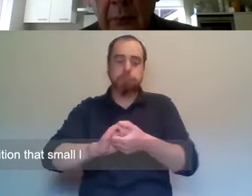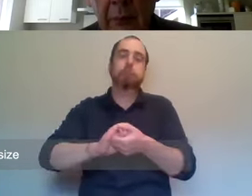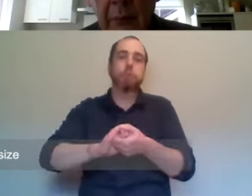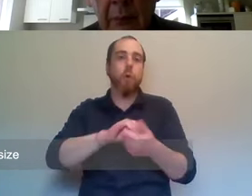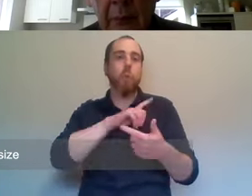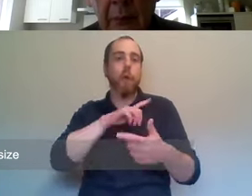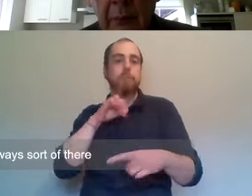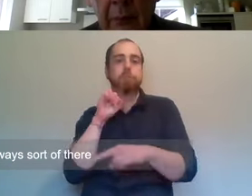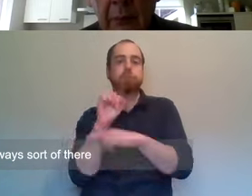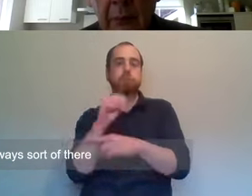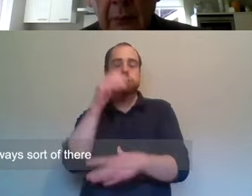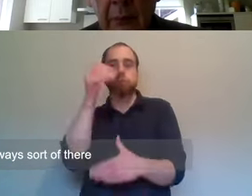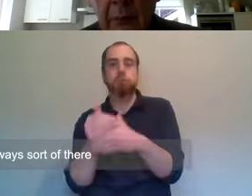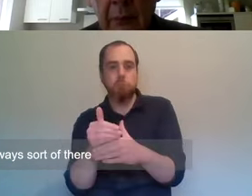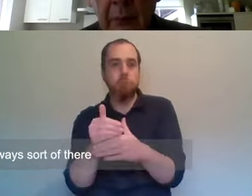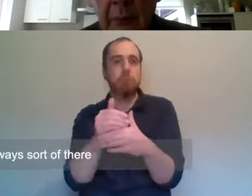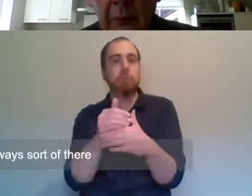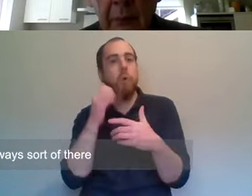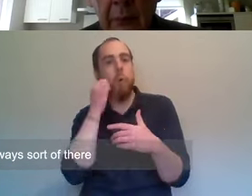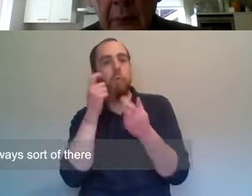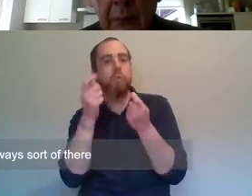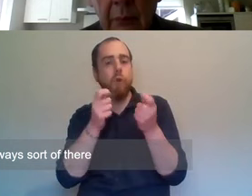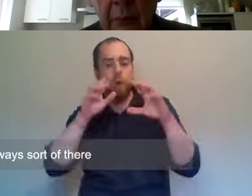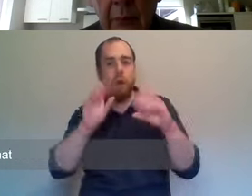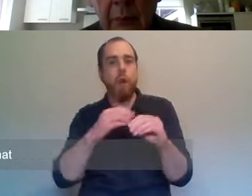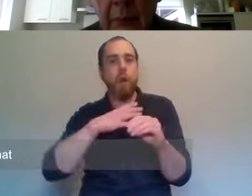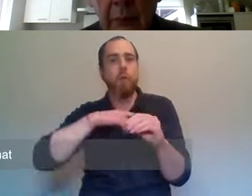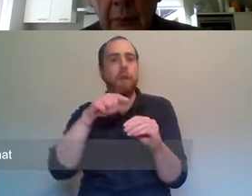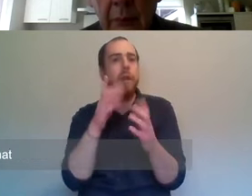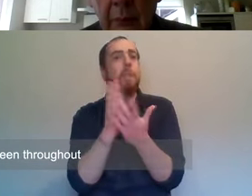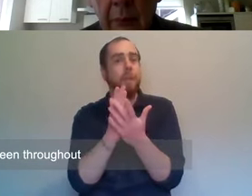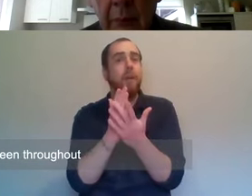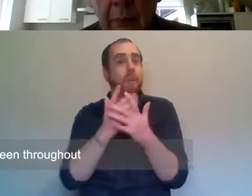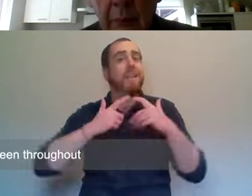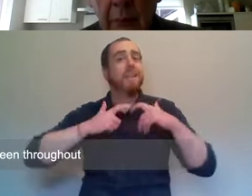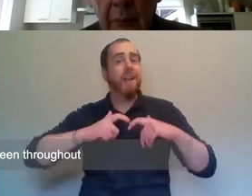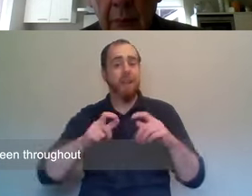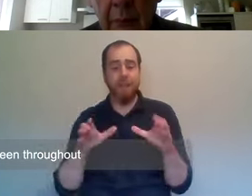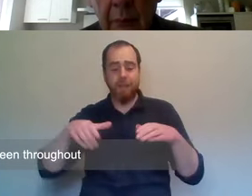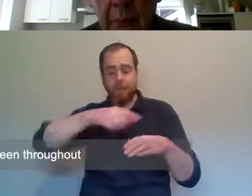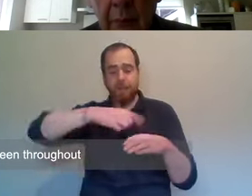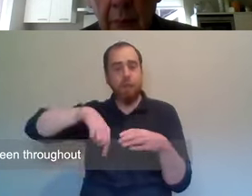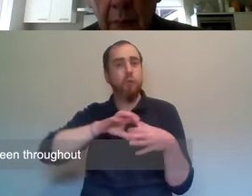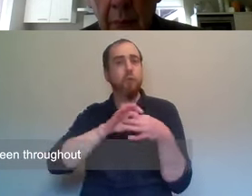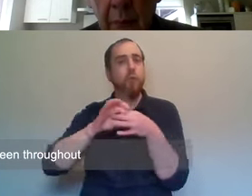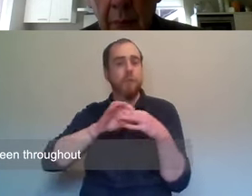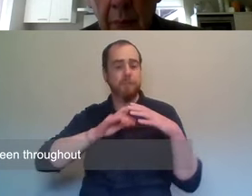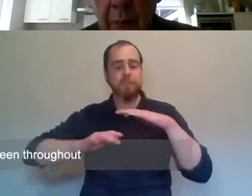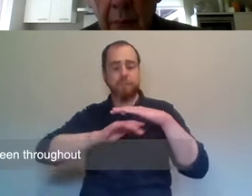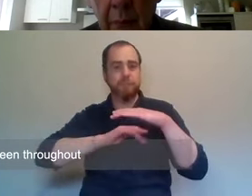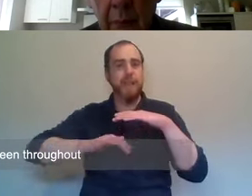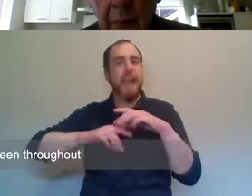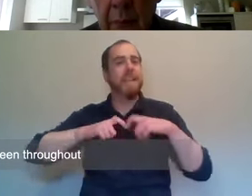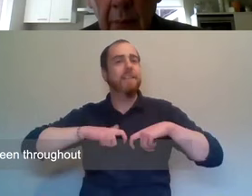emphasize, within unionism is always sort of there. And that, and that, I think, is seen